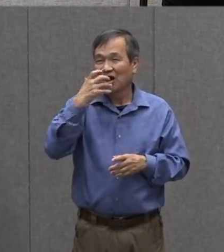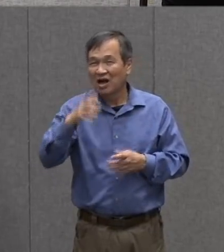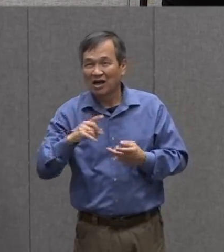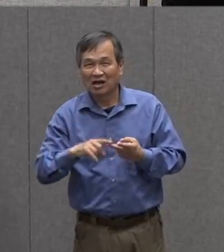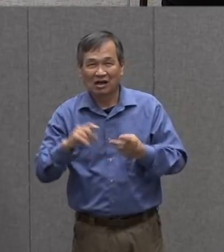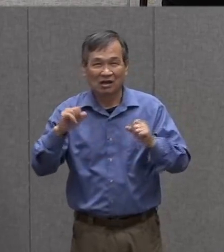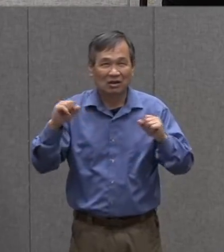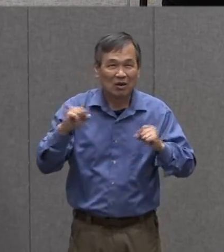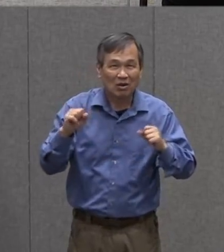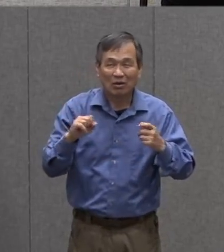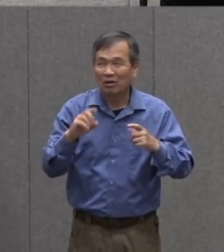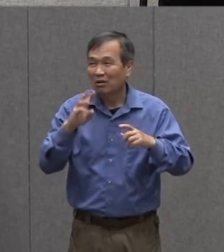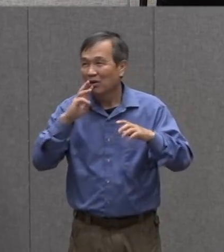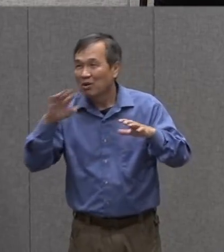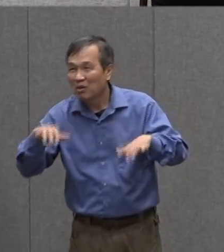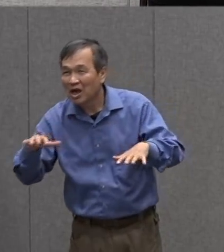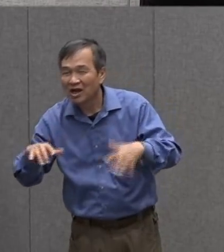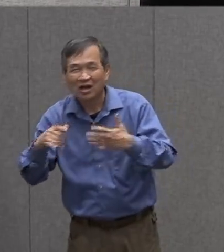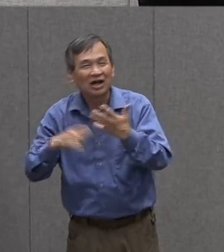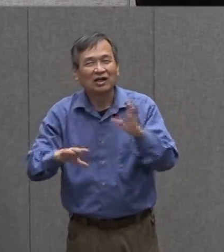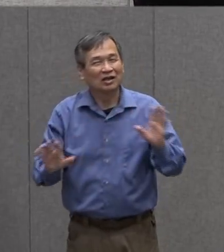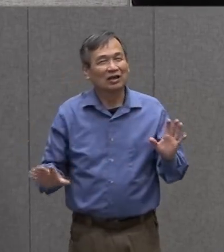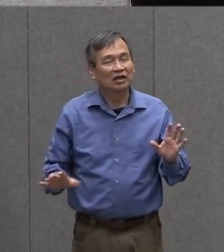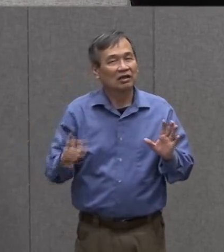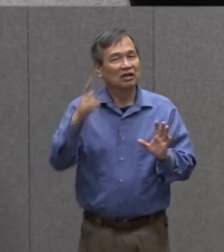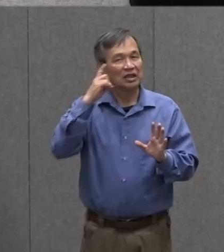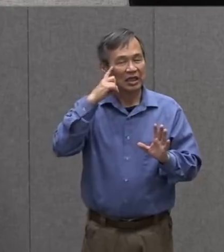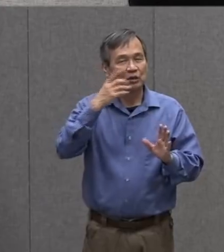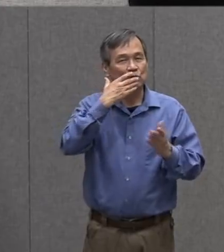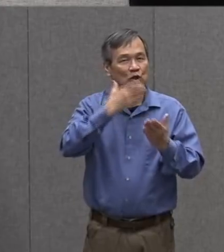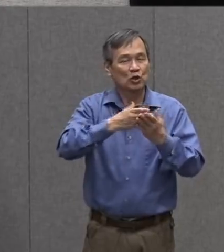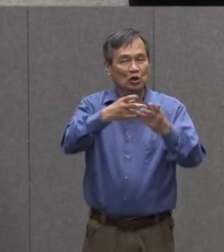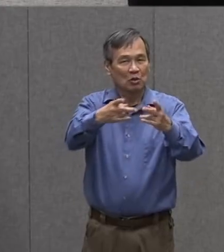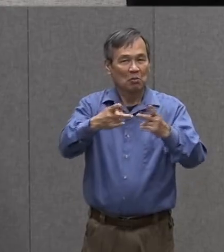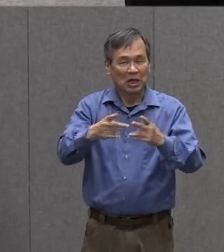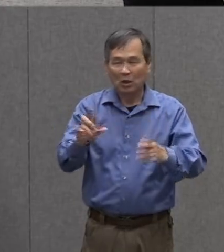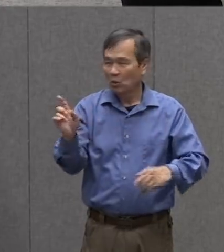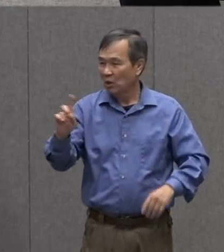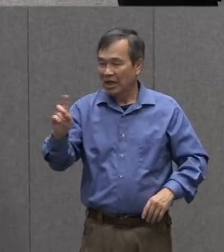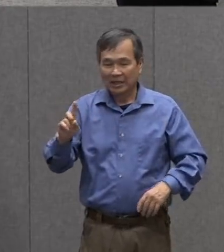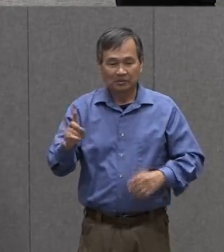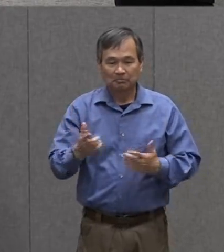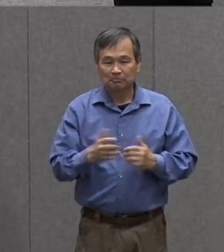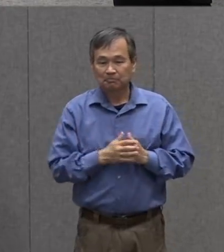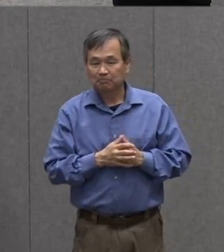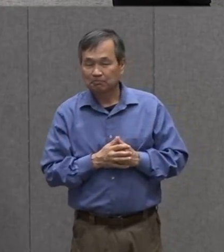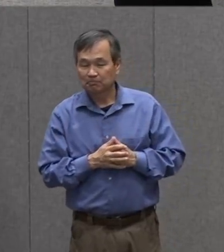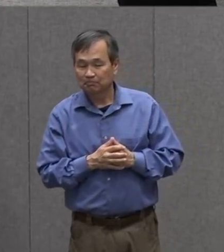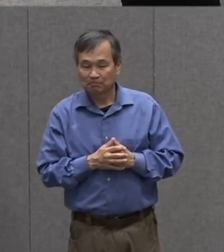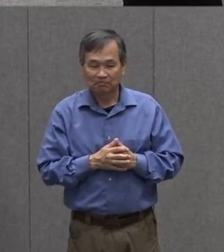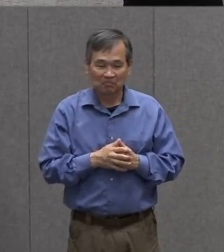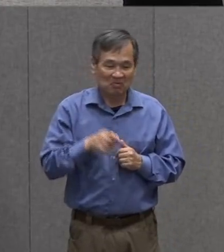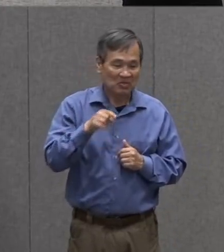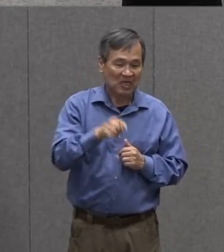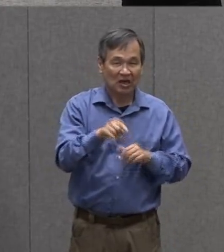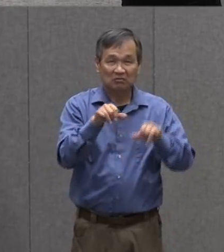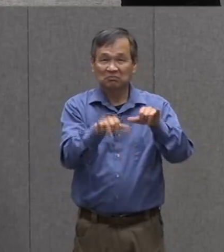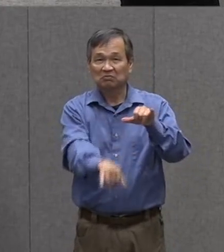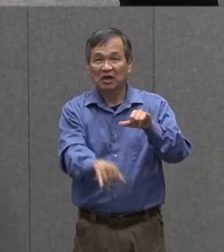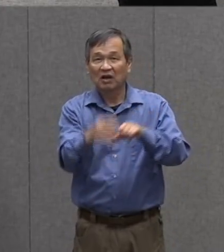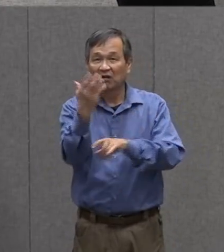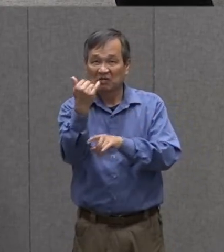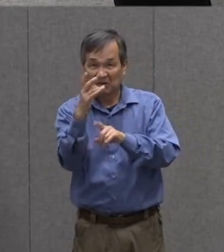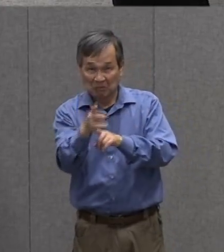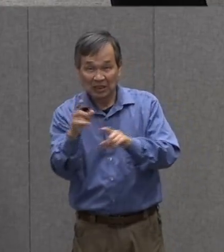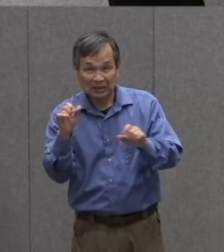those got too wet those kinds of things so really think about look around your environment and think about where you want to be for 15 minutes